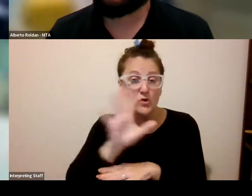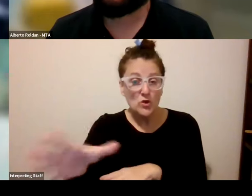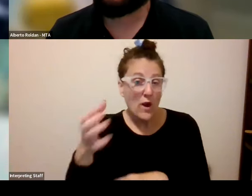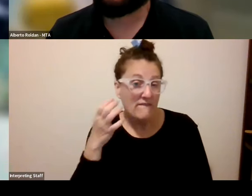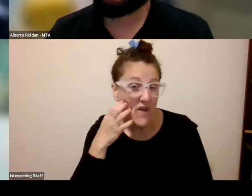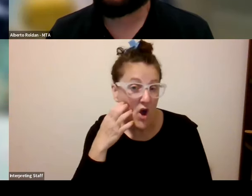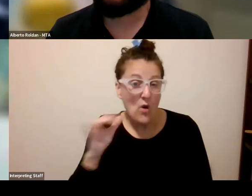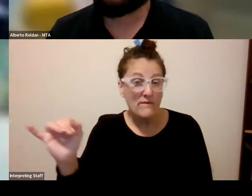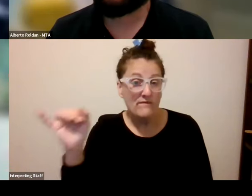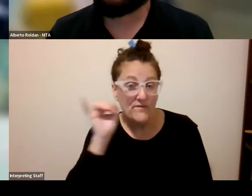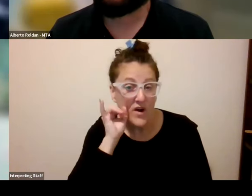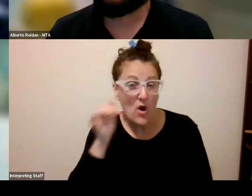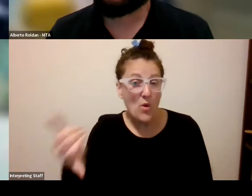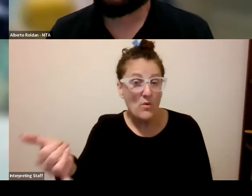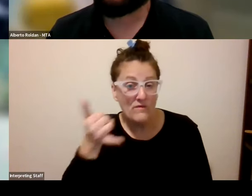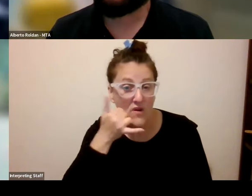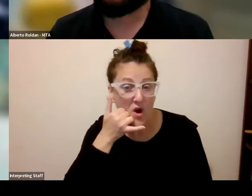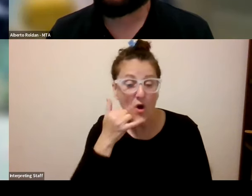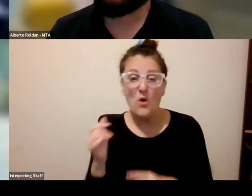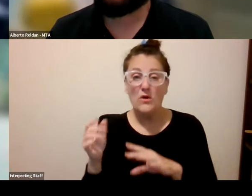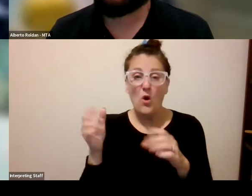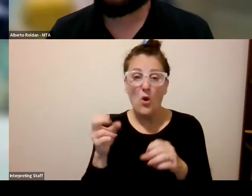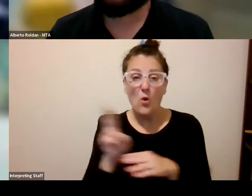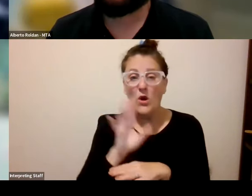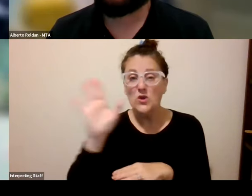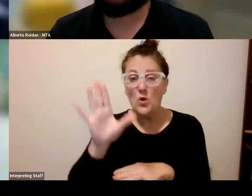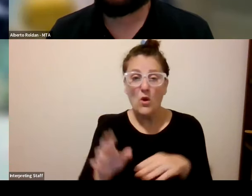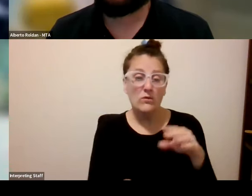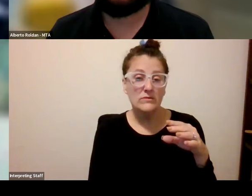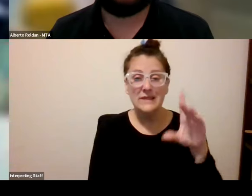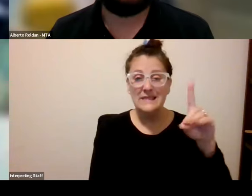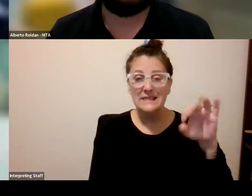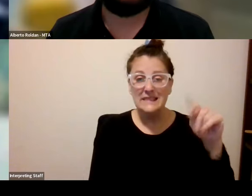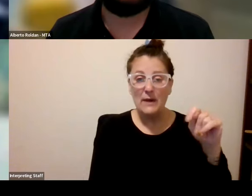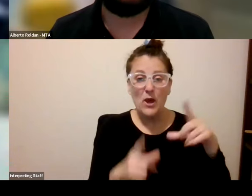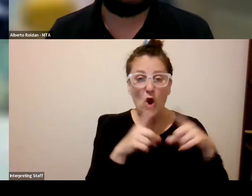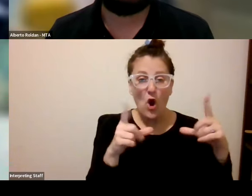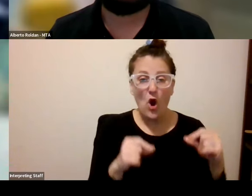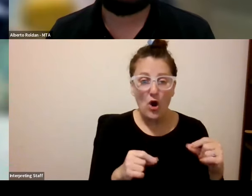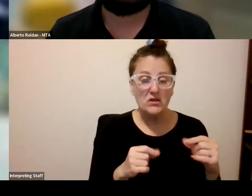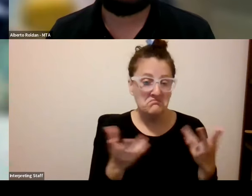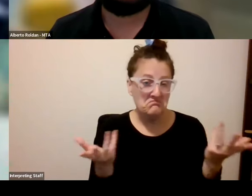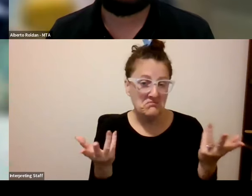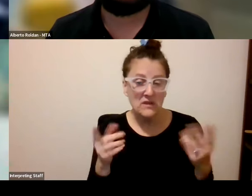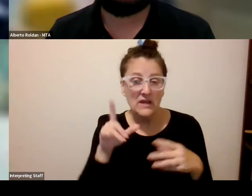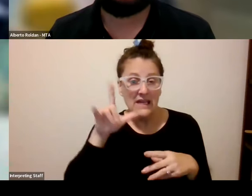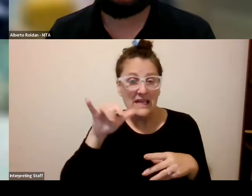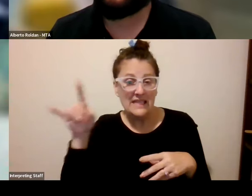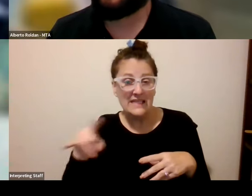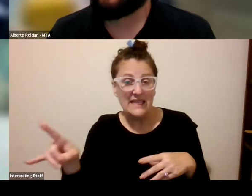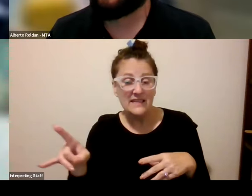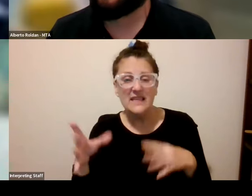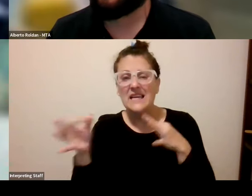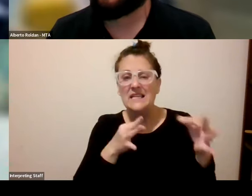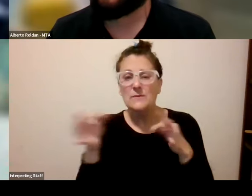debit or credit card you will benefit from that weekly fare capping and that probably all explains someone else's